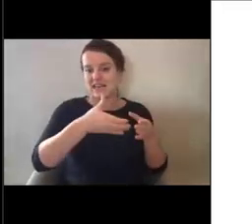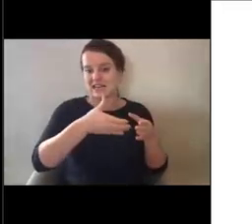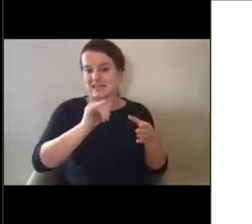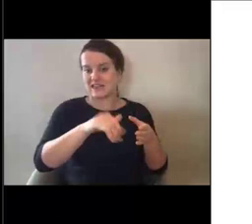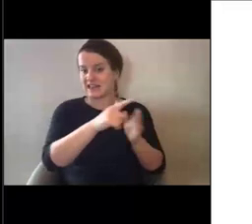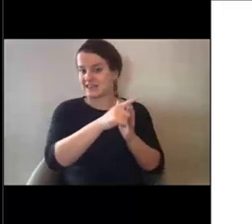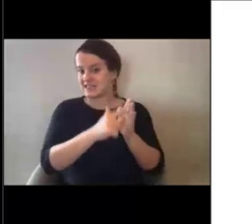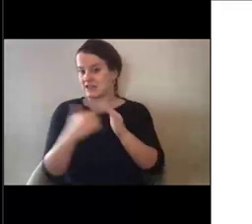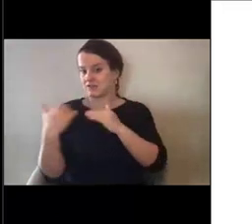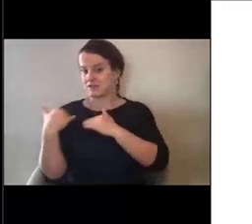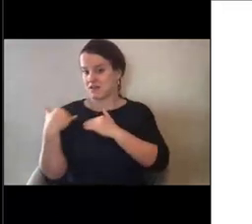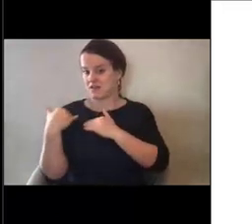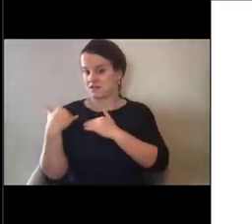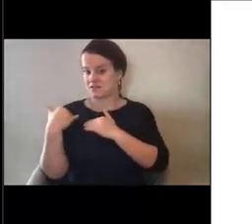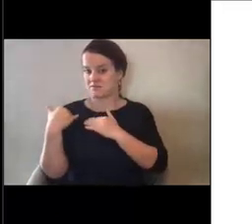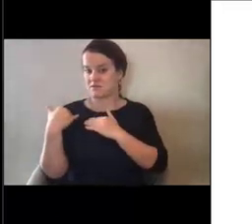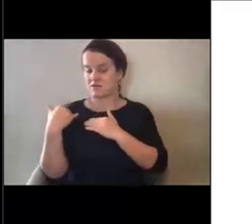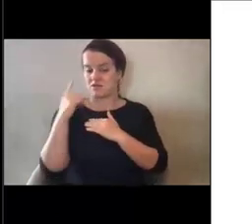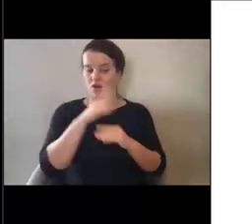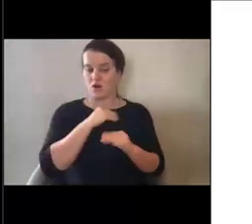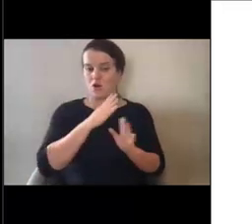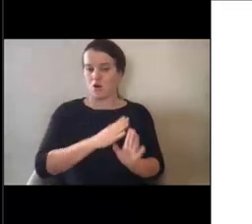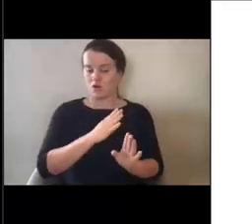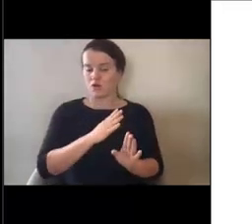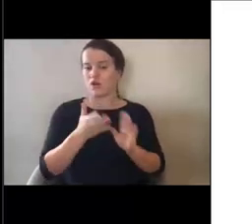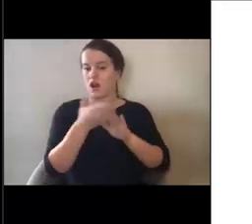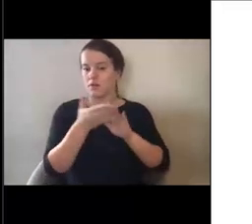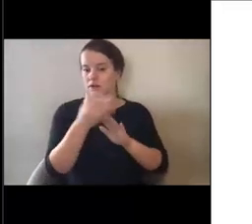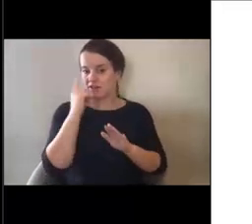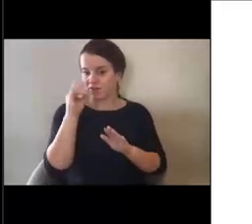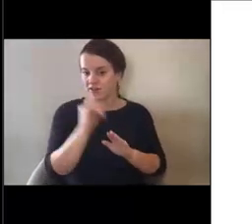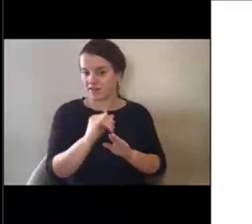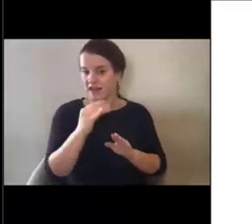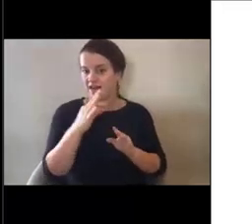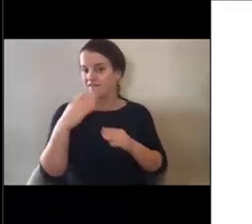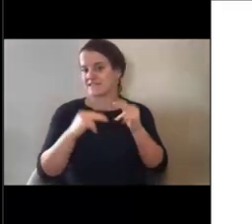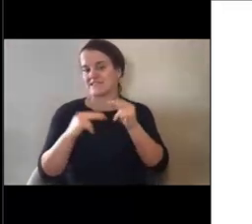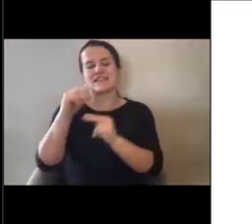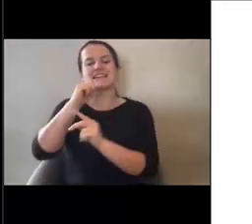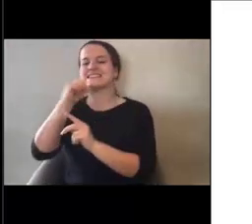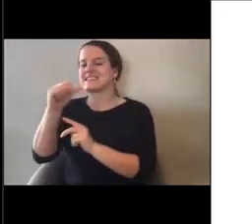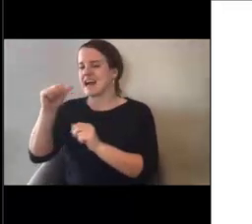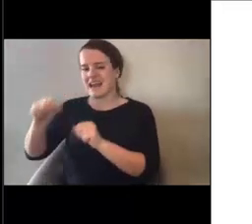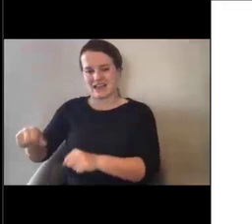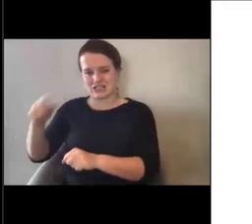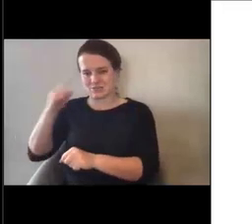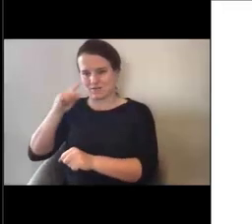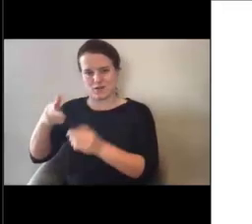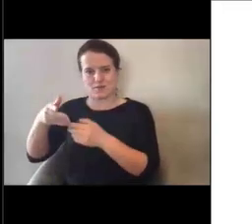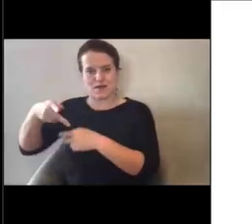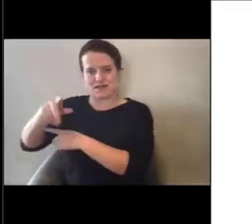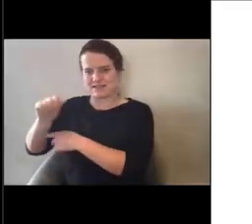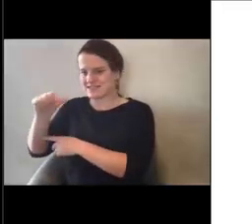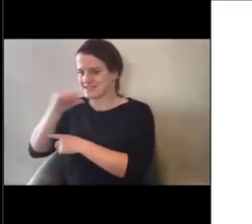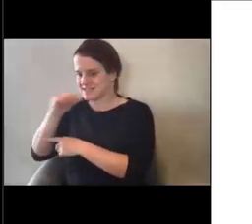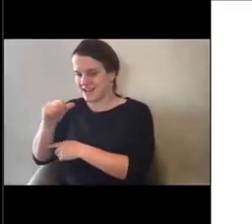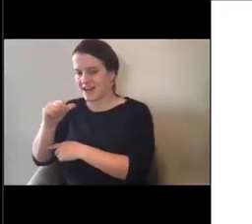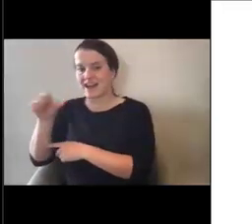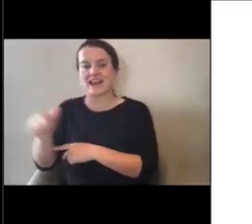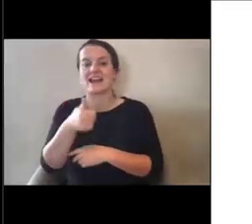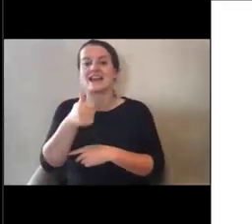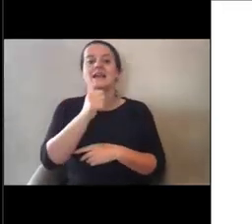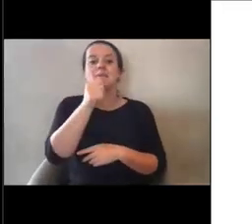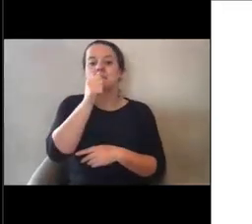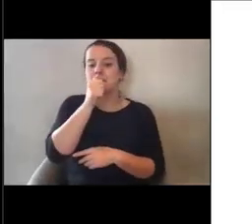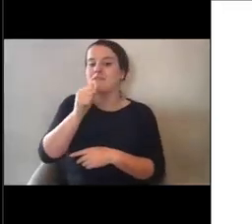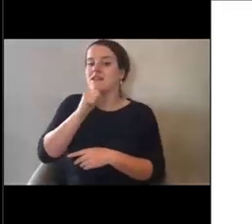responsible owner or operator of that facility would not be eligible for public assistance. And any private nonprofit